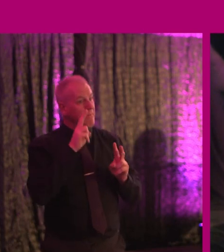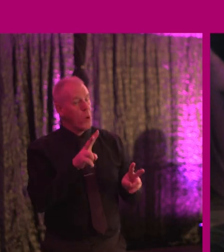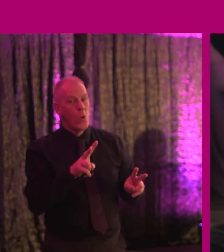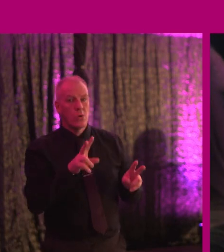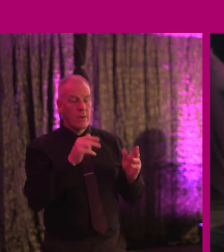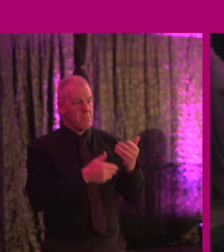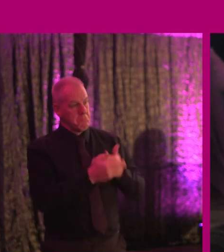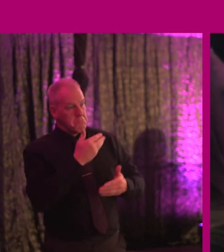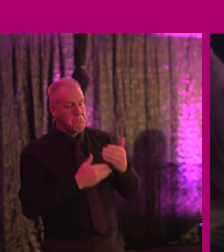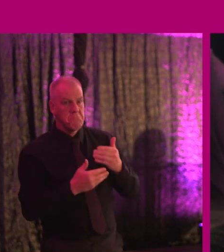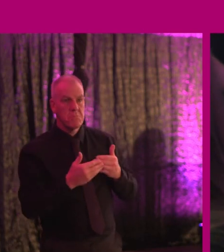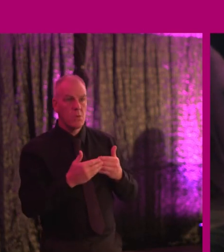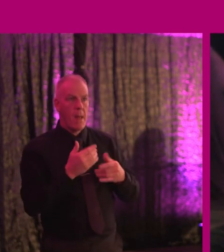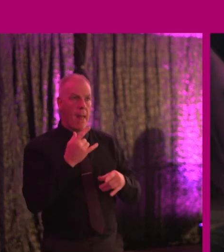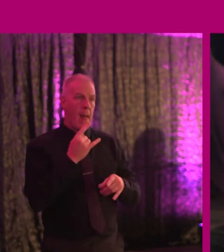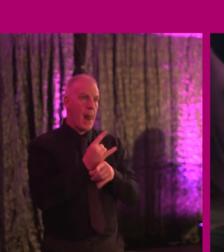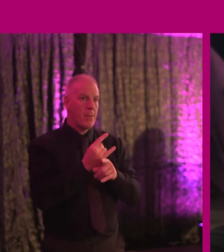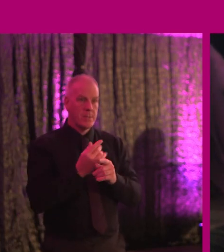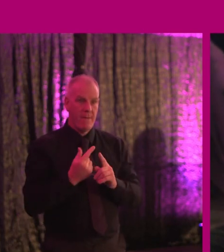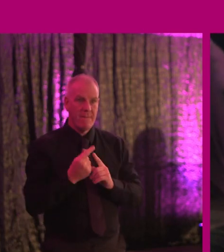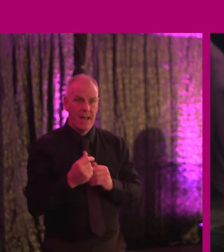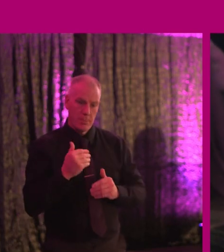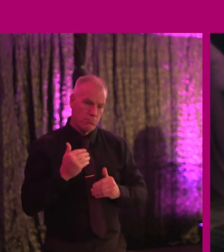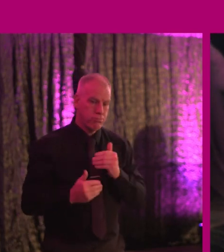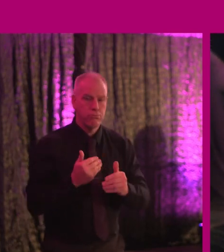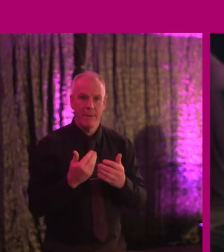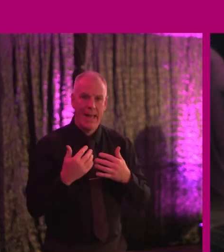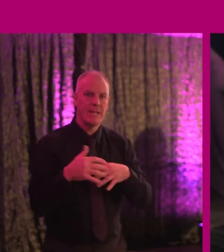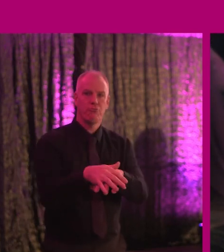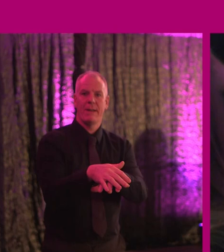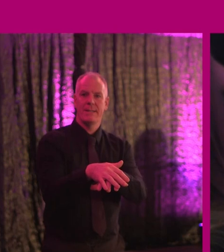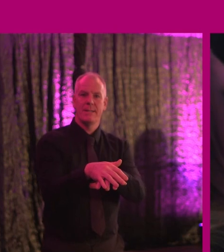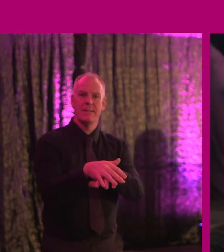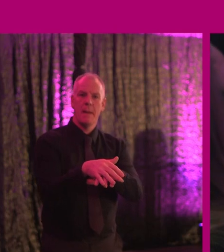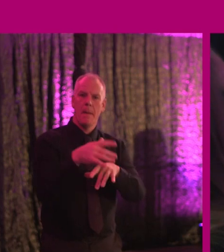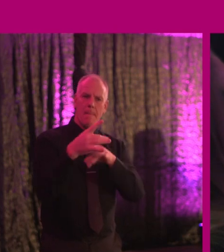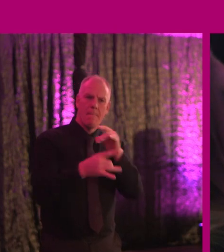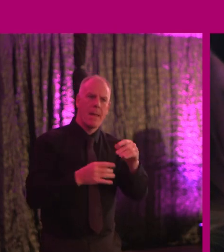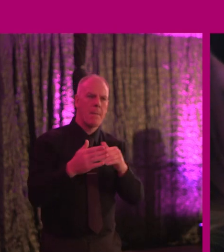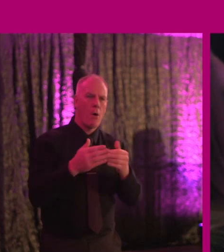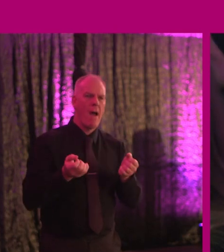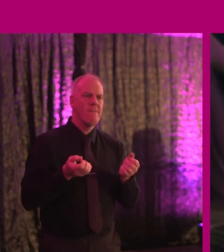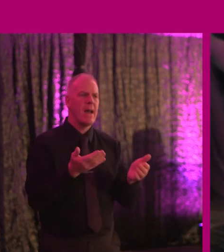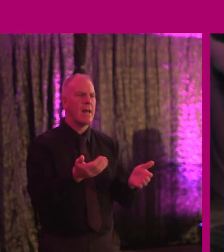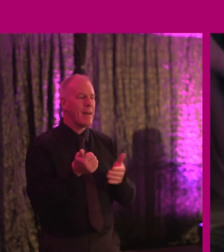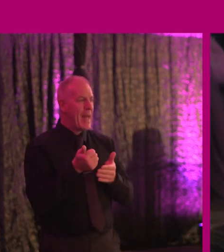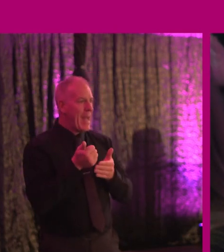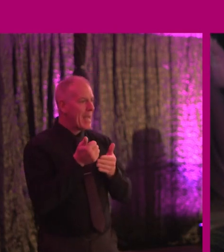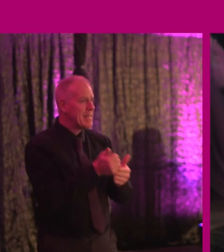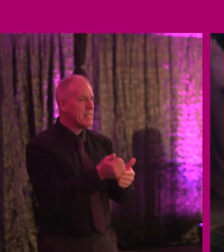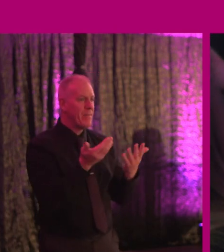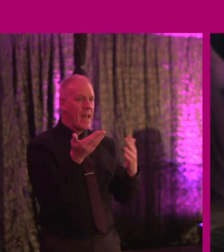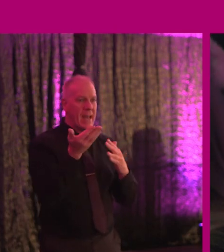with us to help us press the fast forward button on really integrating and making available assistive and accessible